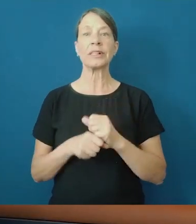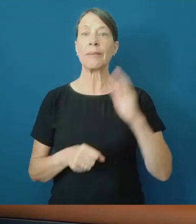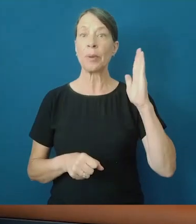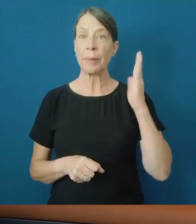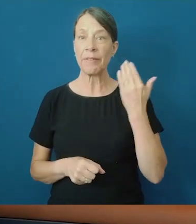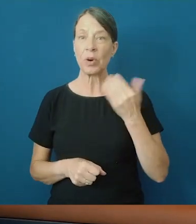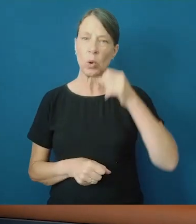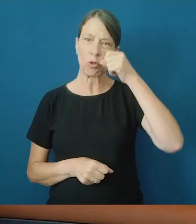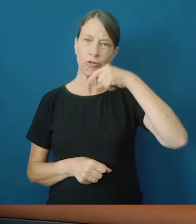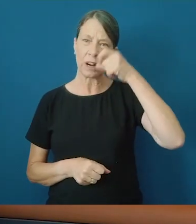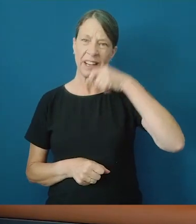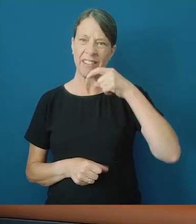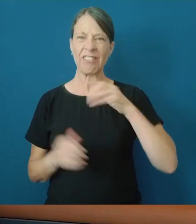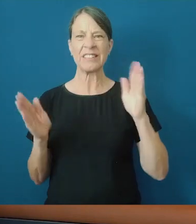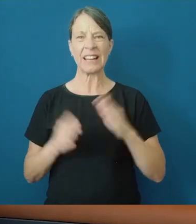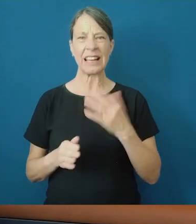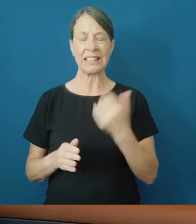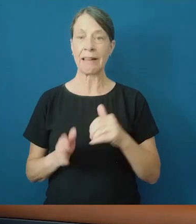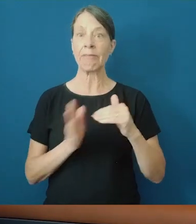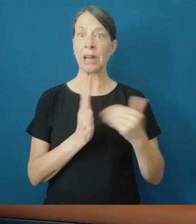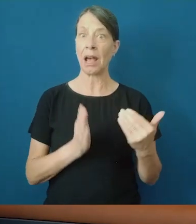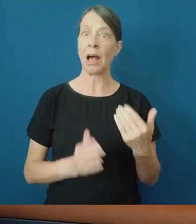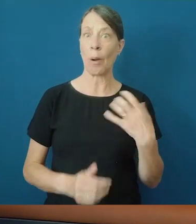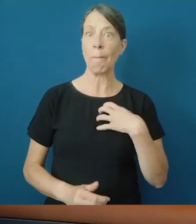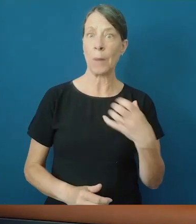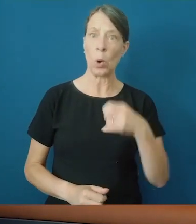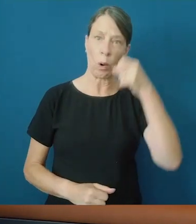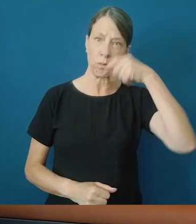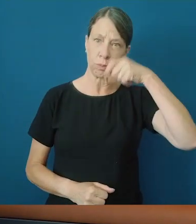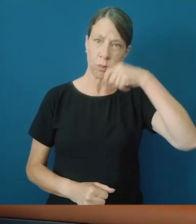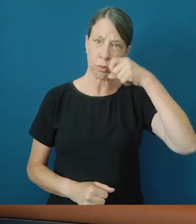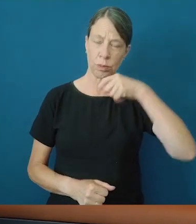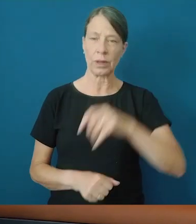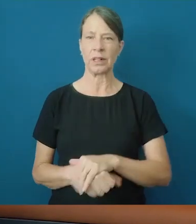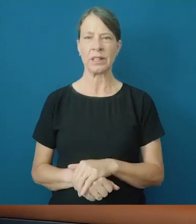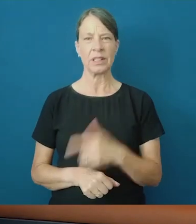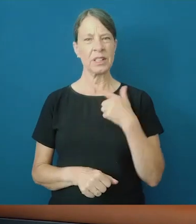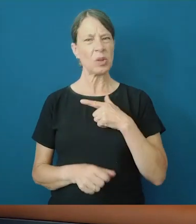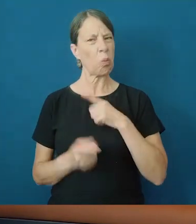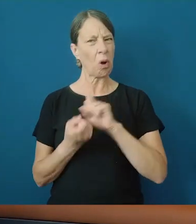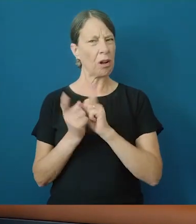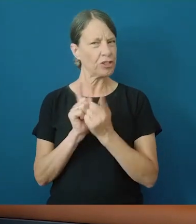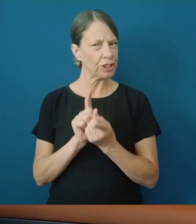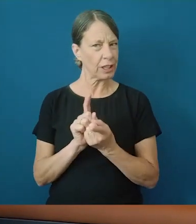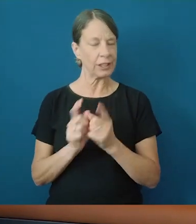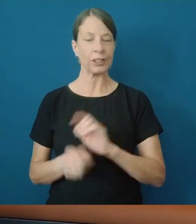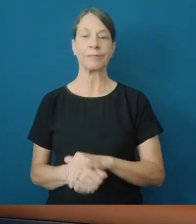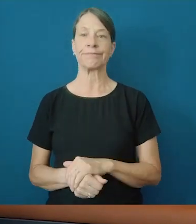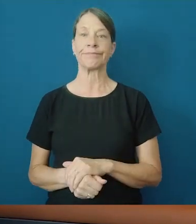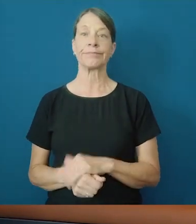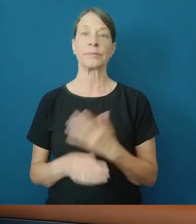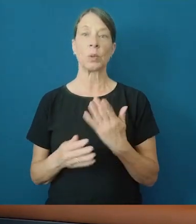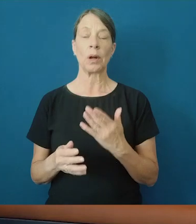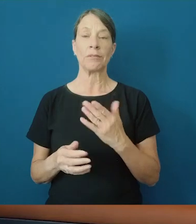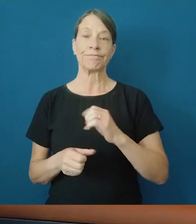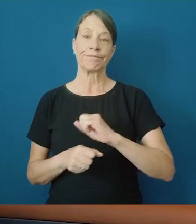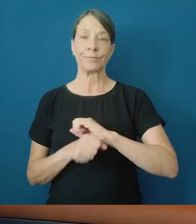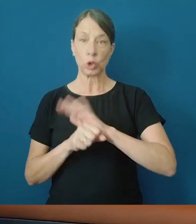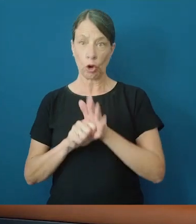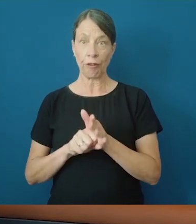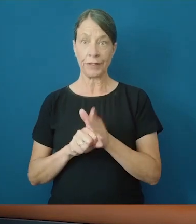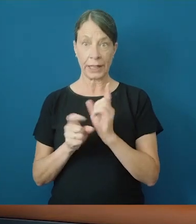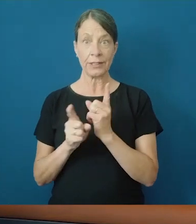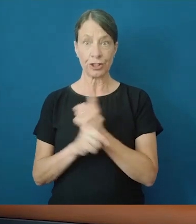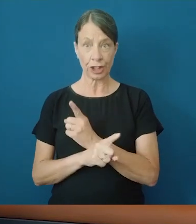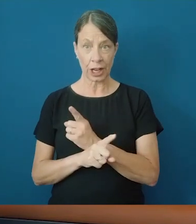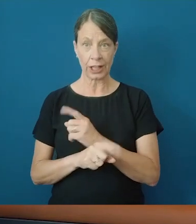uncommon in the earlier stages of the pandemic now seem to be far more common. There's a number of reasons why this might happen. The virus